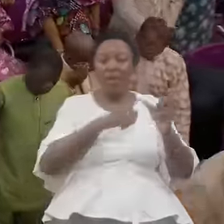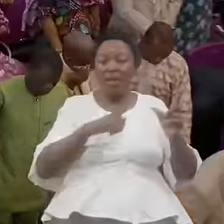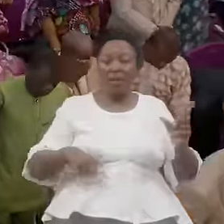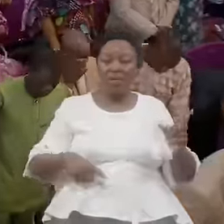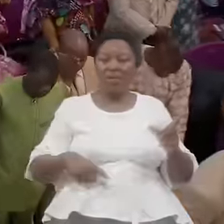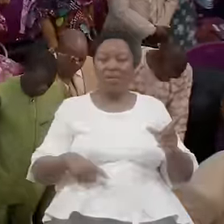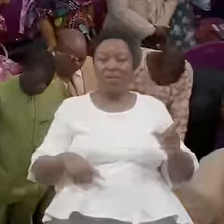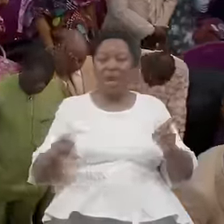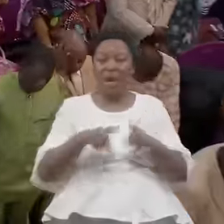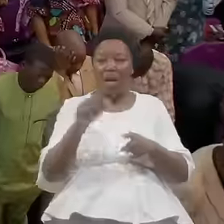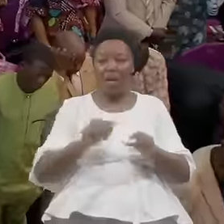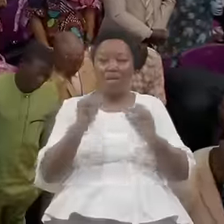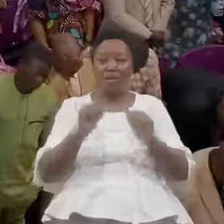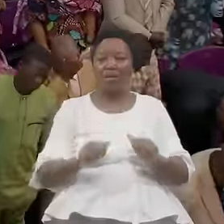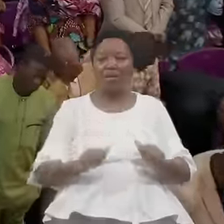Committed